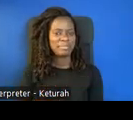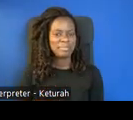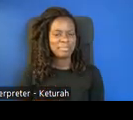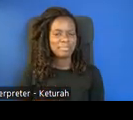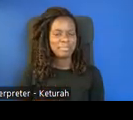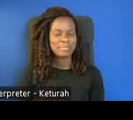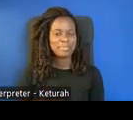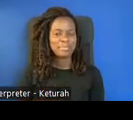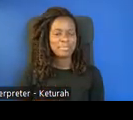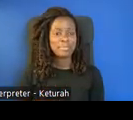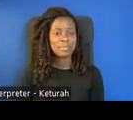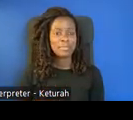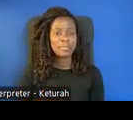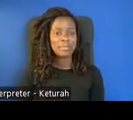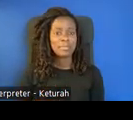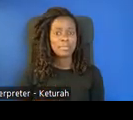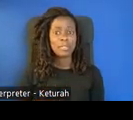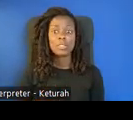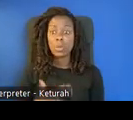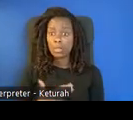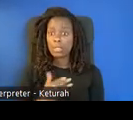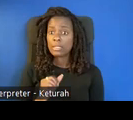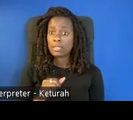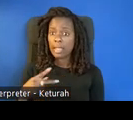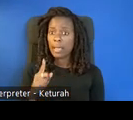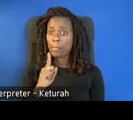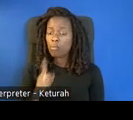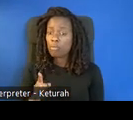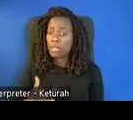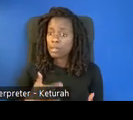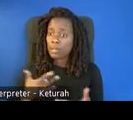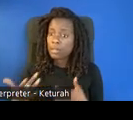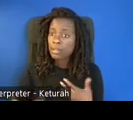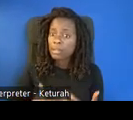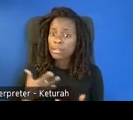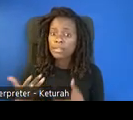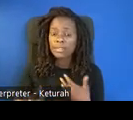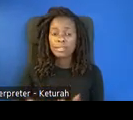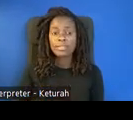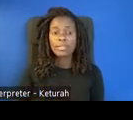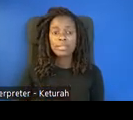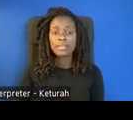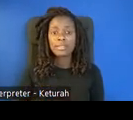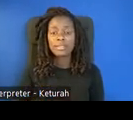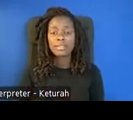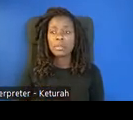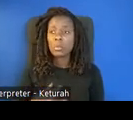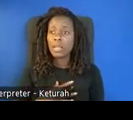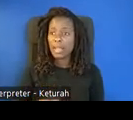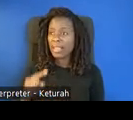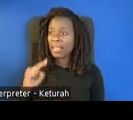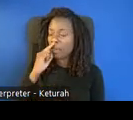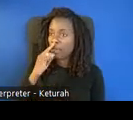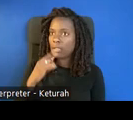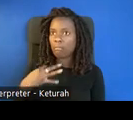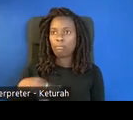So this is our our app and it's we're really excited about it and really like what kids are getting out of